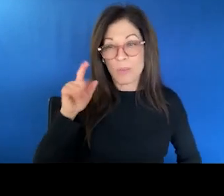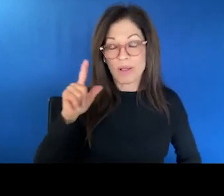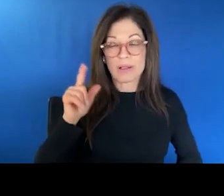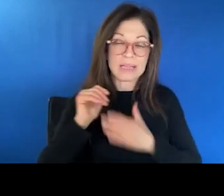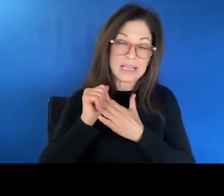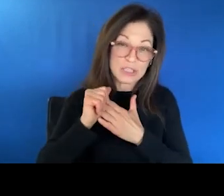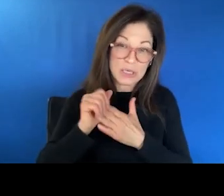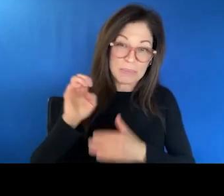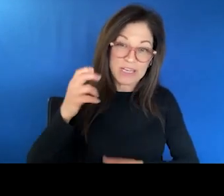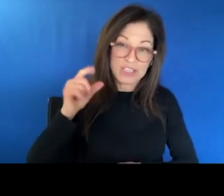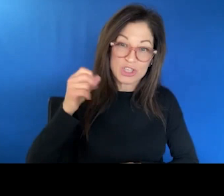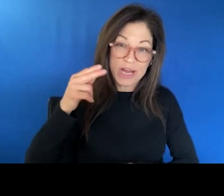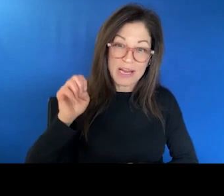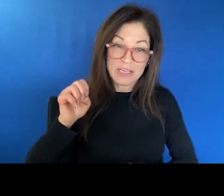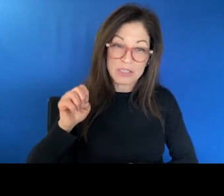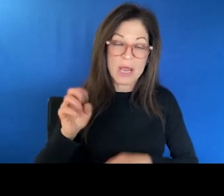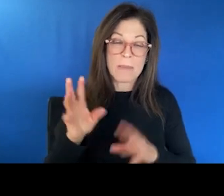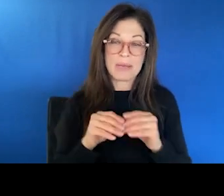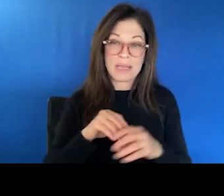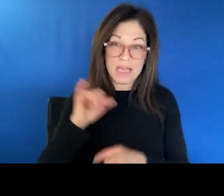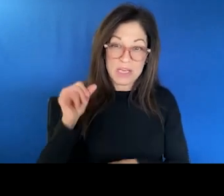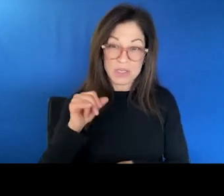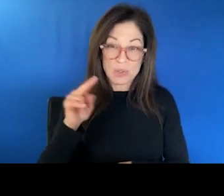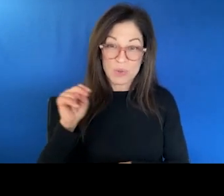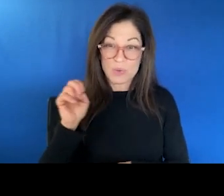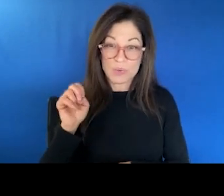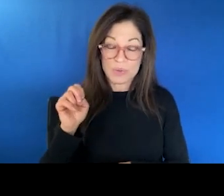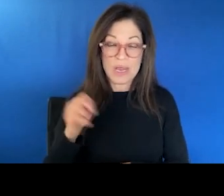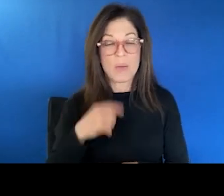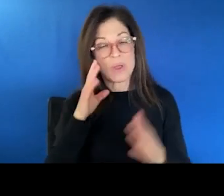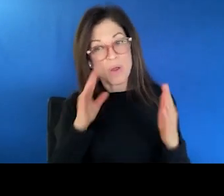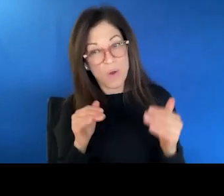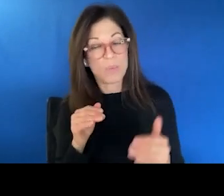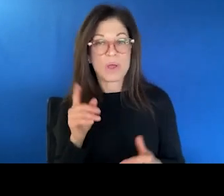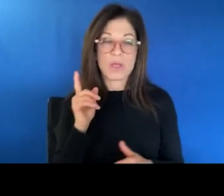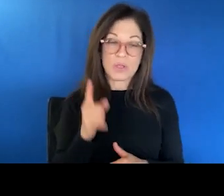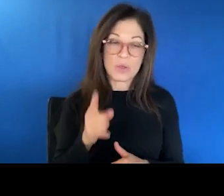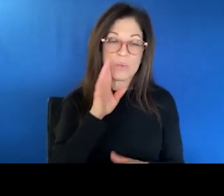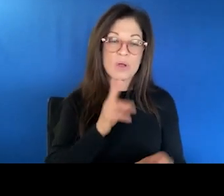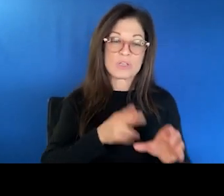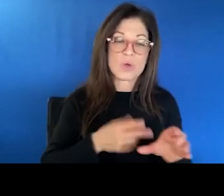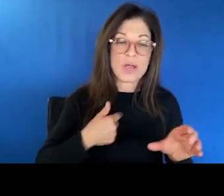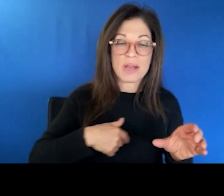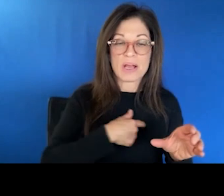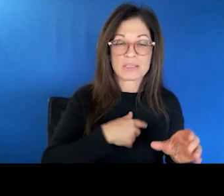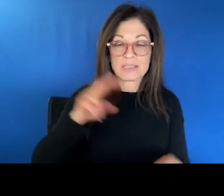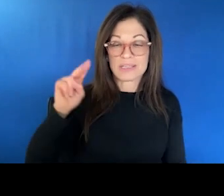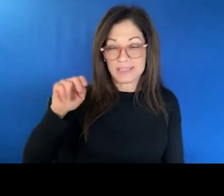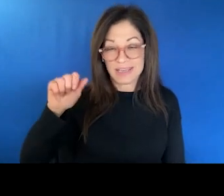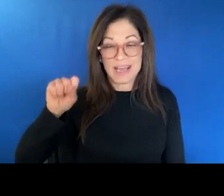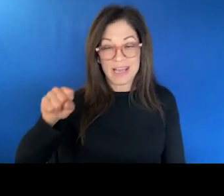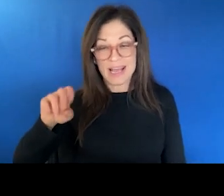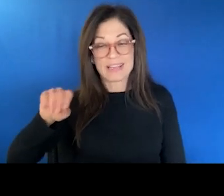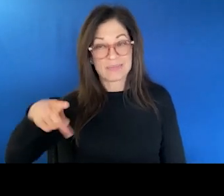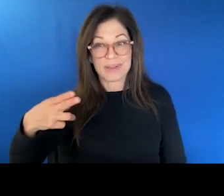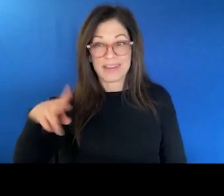meeting in June, and we hope that you will join us. NASBID is going to partner with